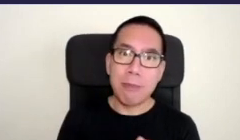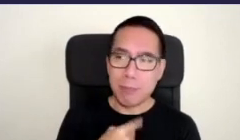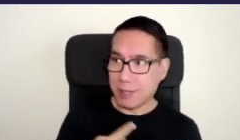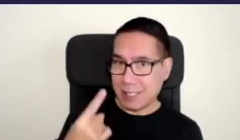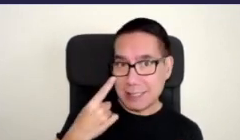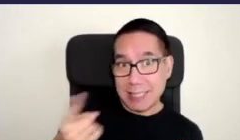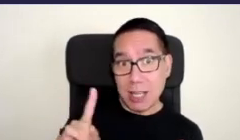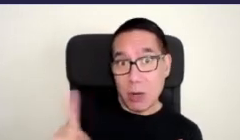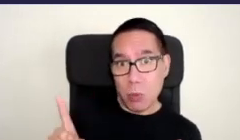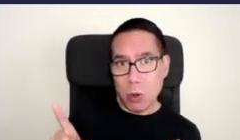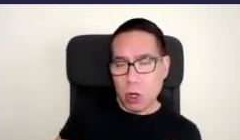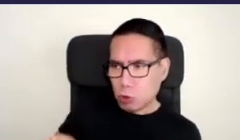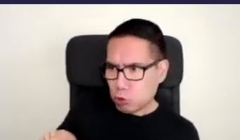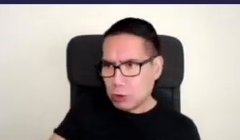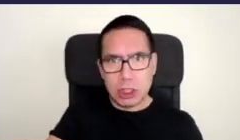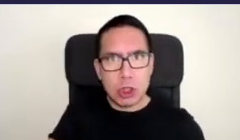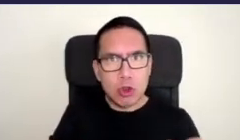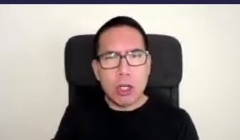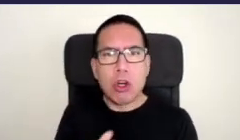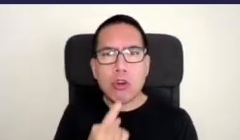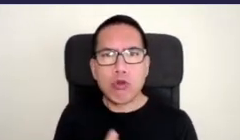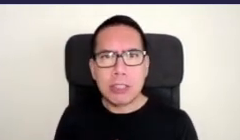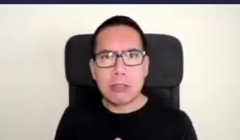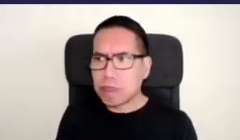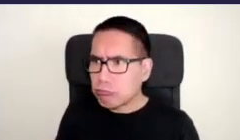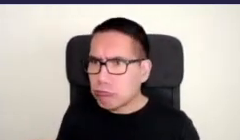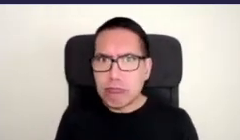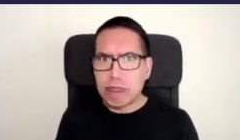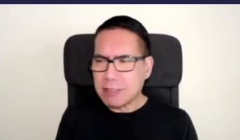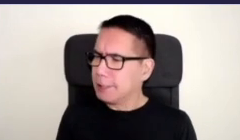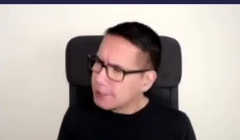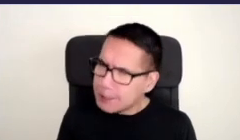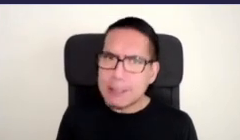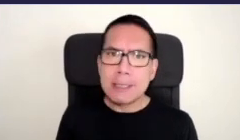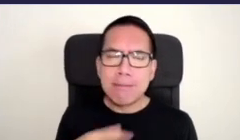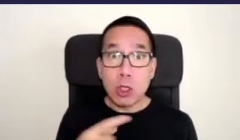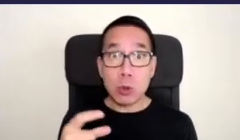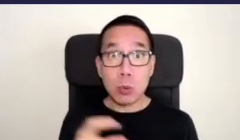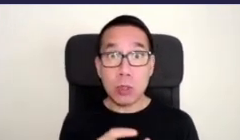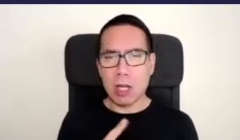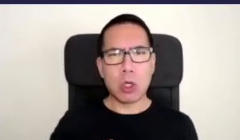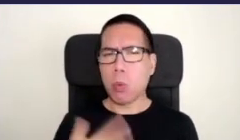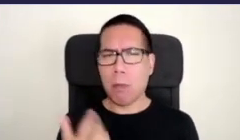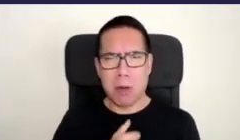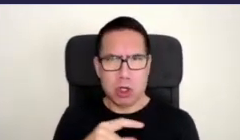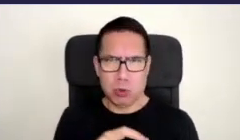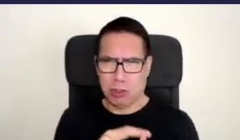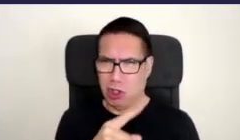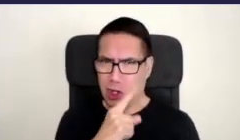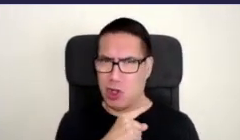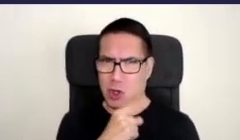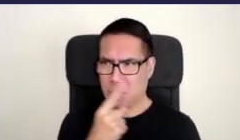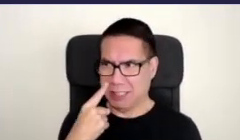was really starting to get to me we had a daughter and I didn't want her growing up thinking that this moonscape